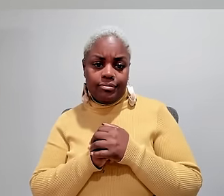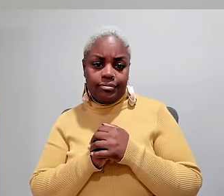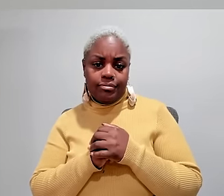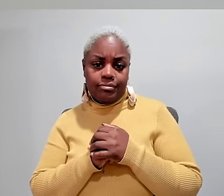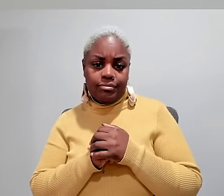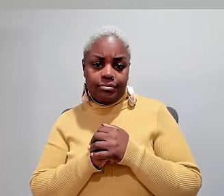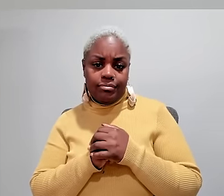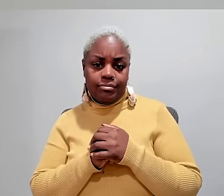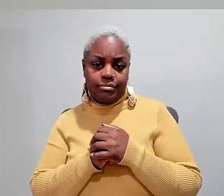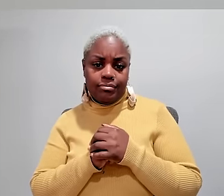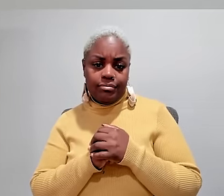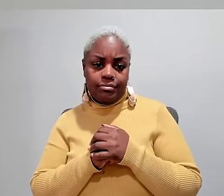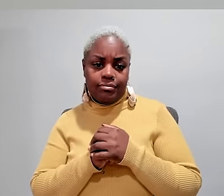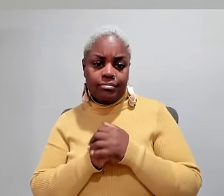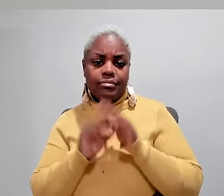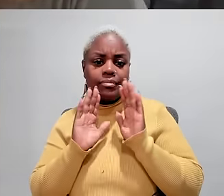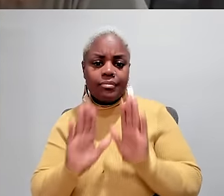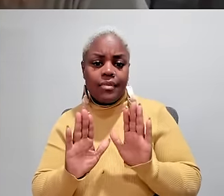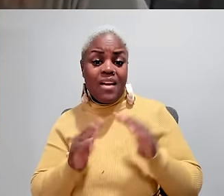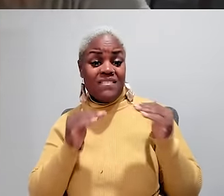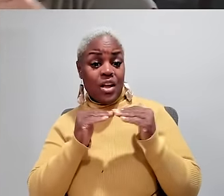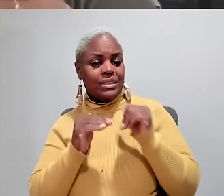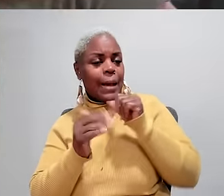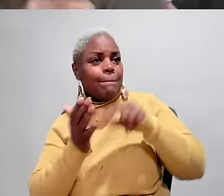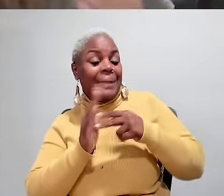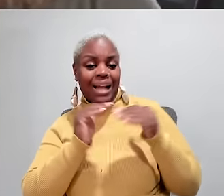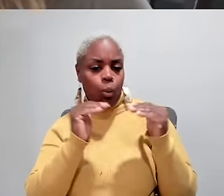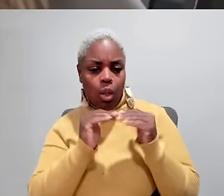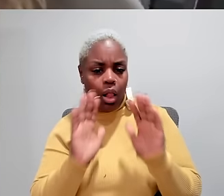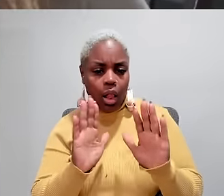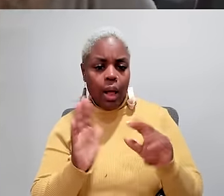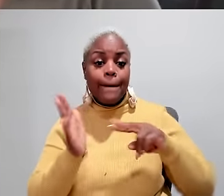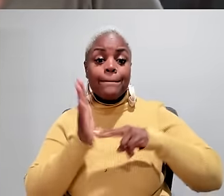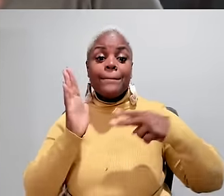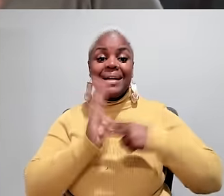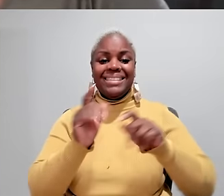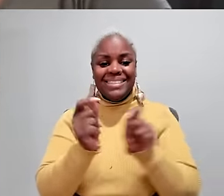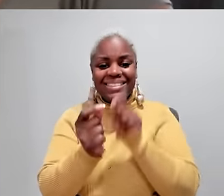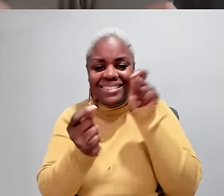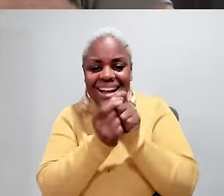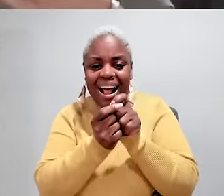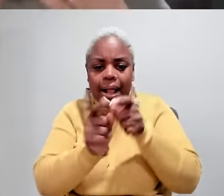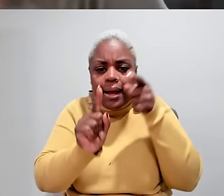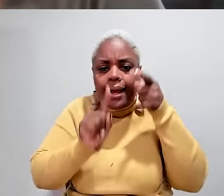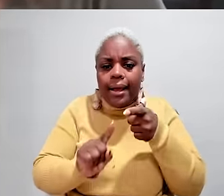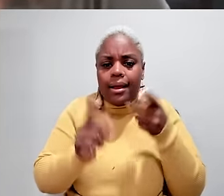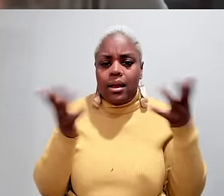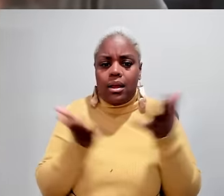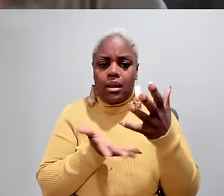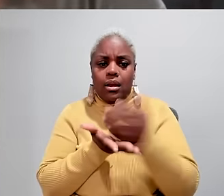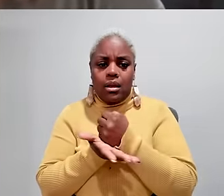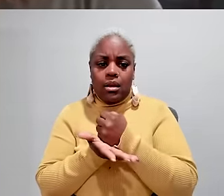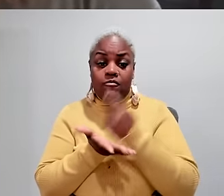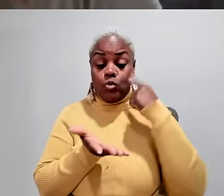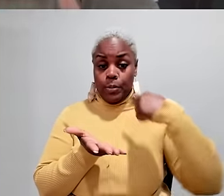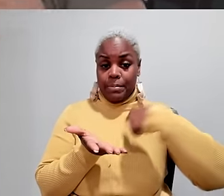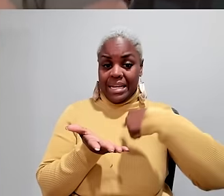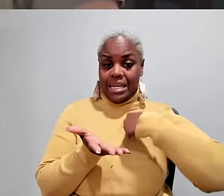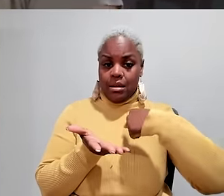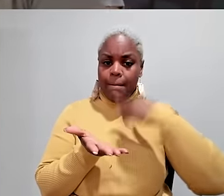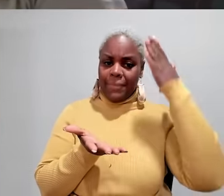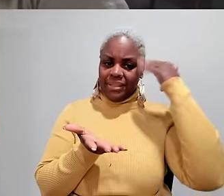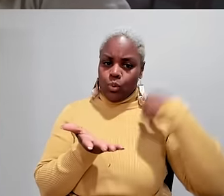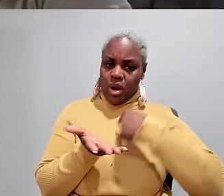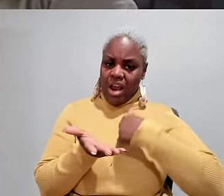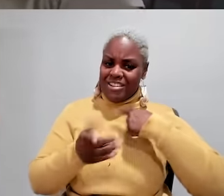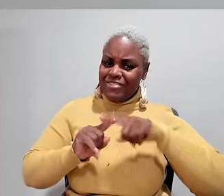But you're saying that's not right. JILLIAN does not mean equal. It does not mean exactly the same for you as